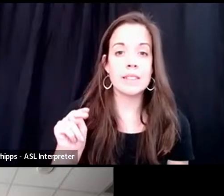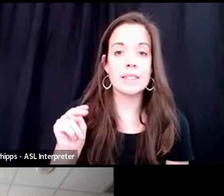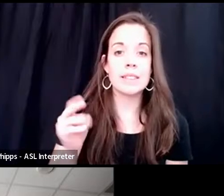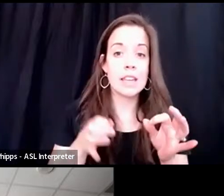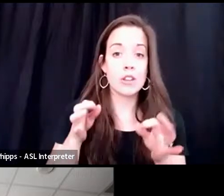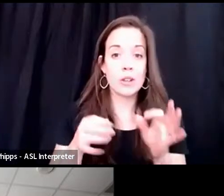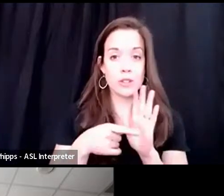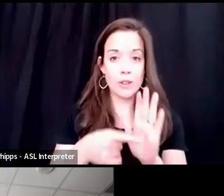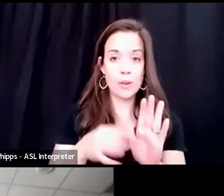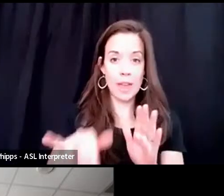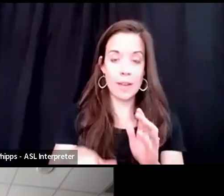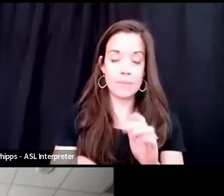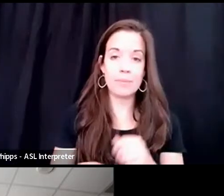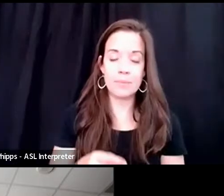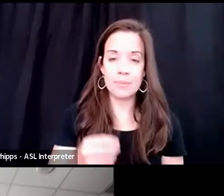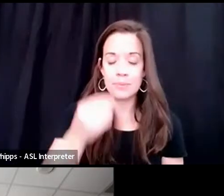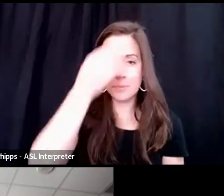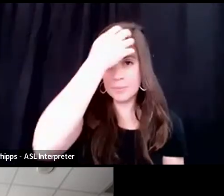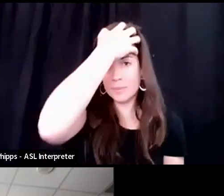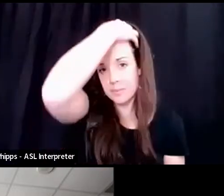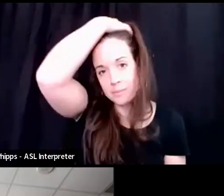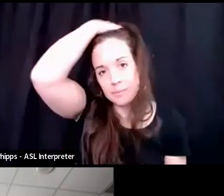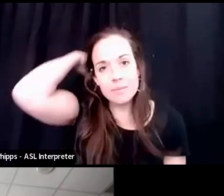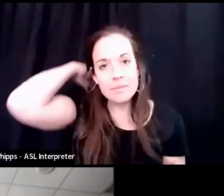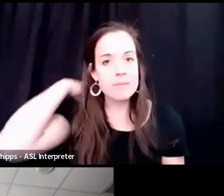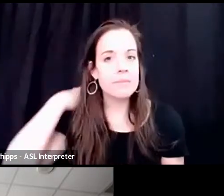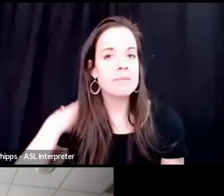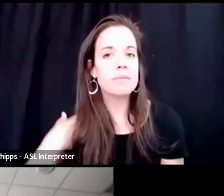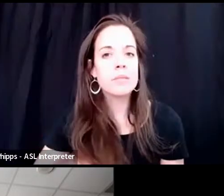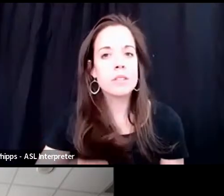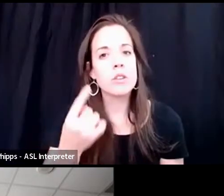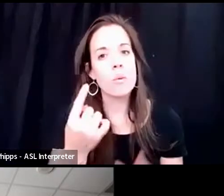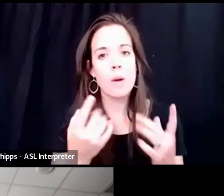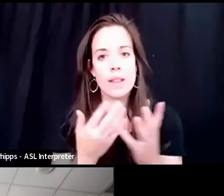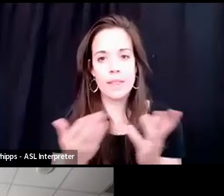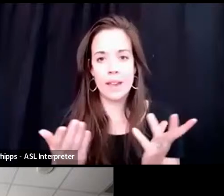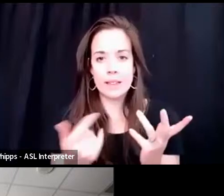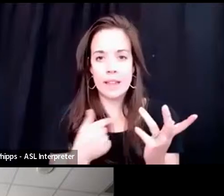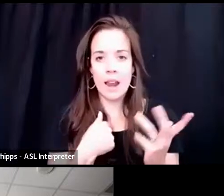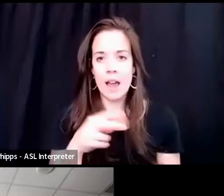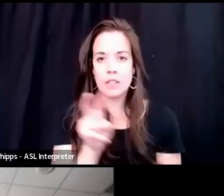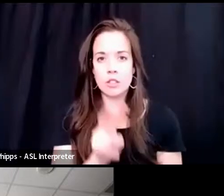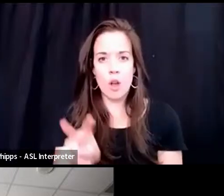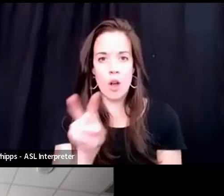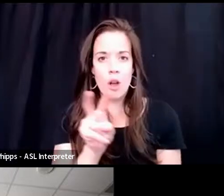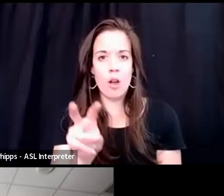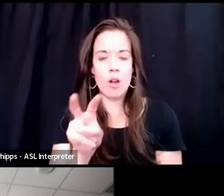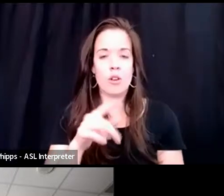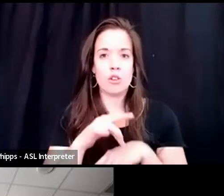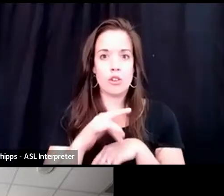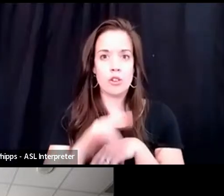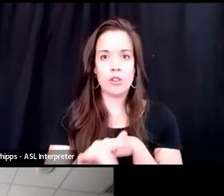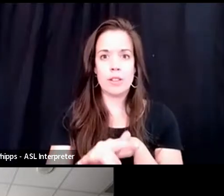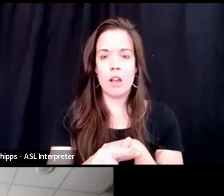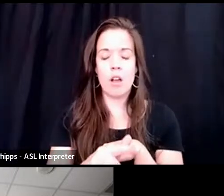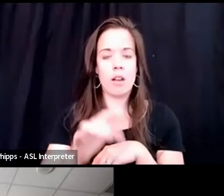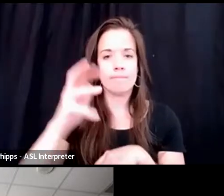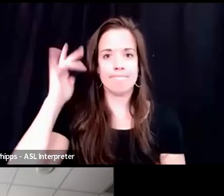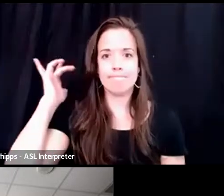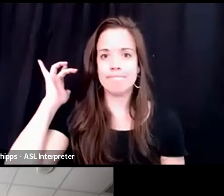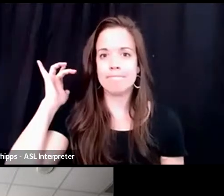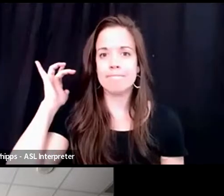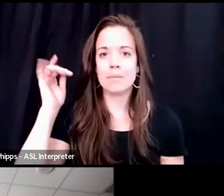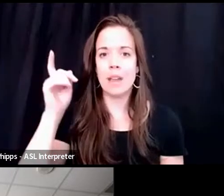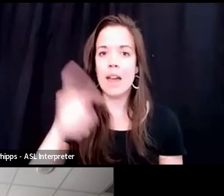that. Um, and so one of the things that I saw very early on is that I had to be more